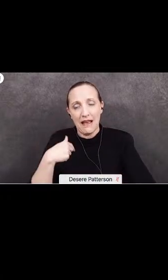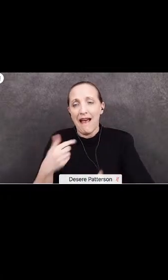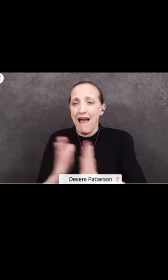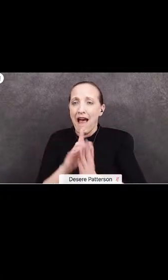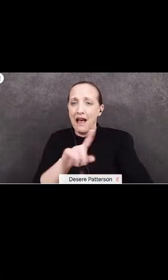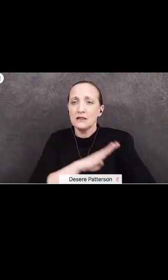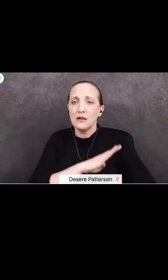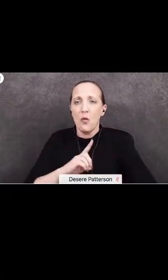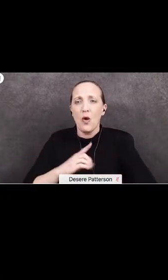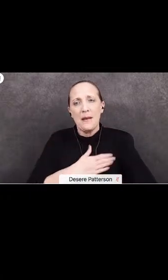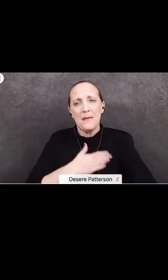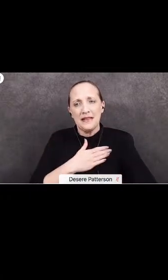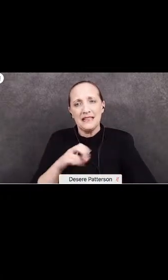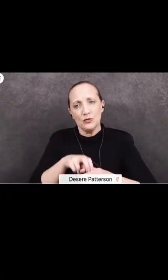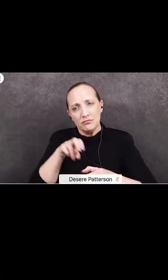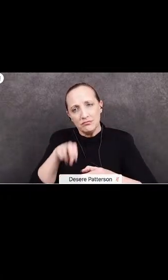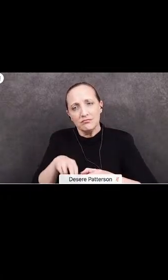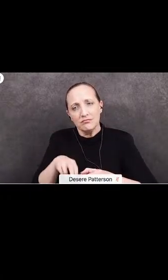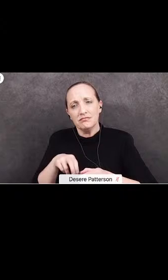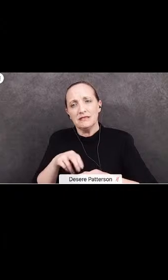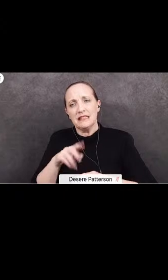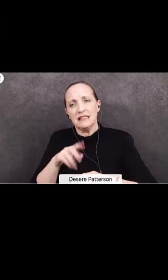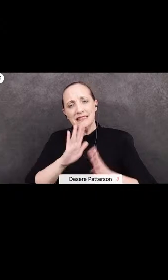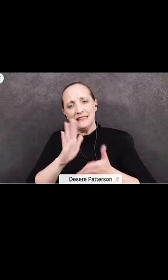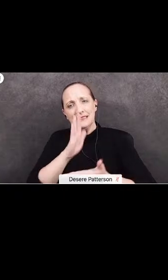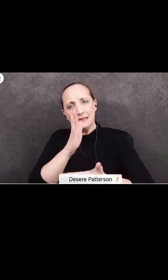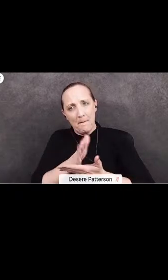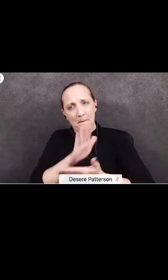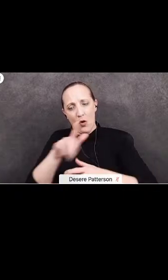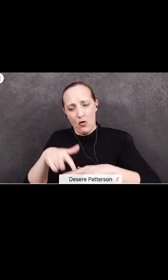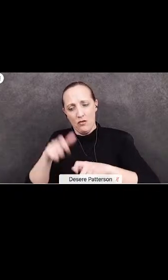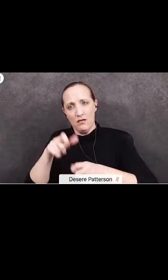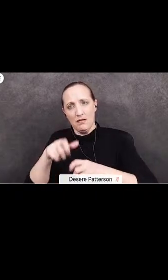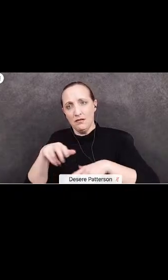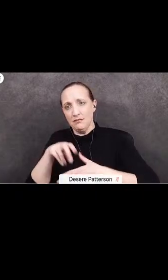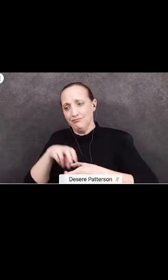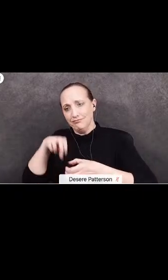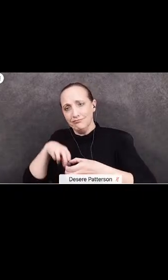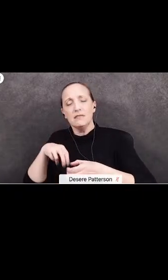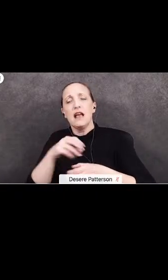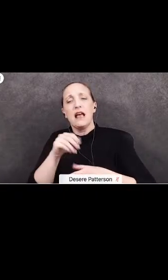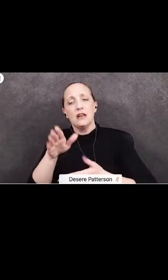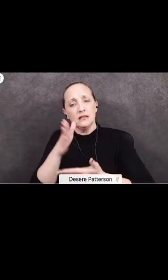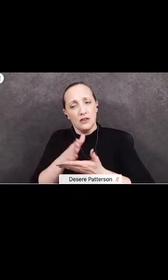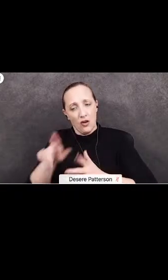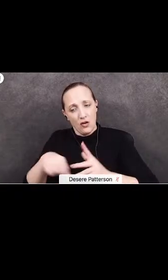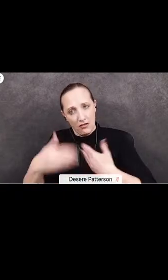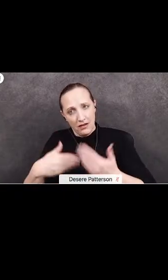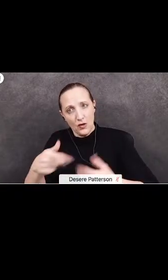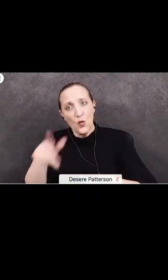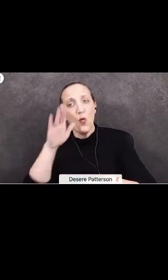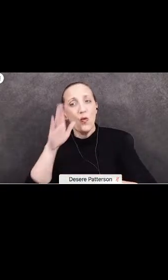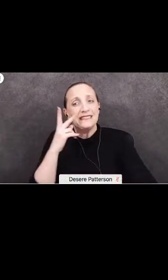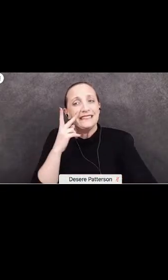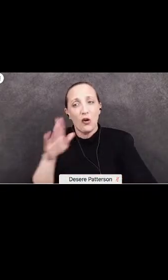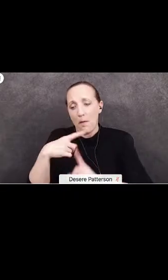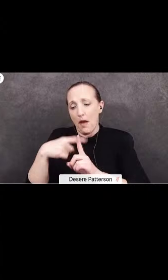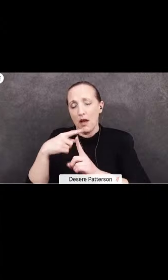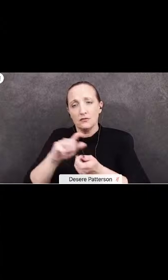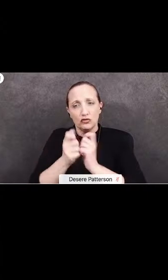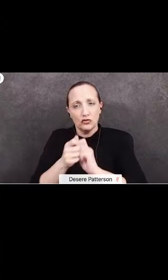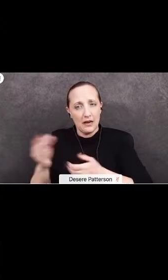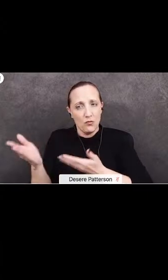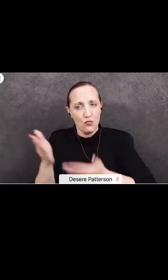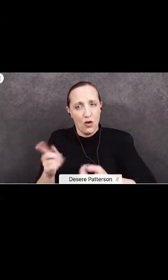Stregorda's resignation so that she can continue the work she started at Bloomington High. Soon you will see the positive change she has brought to our